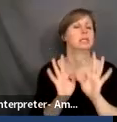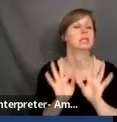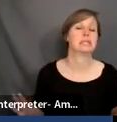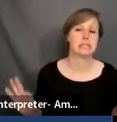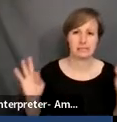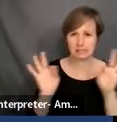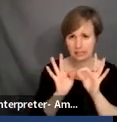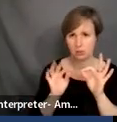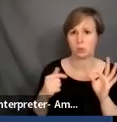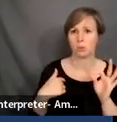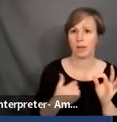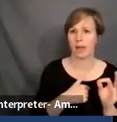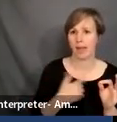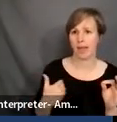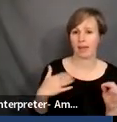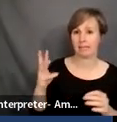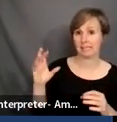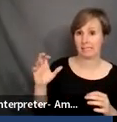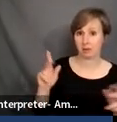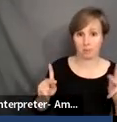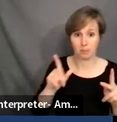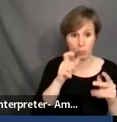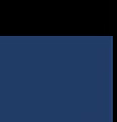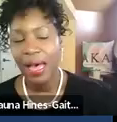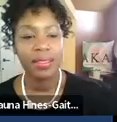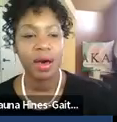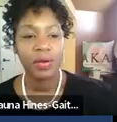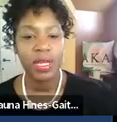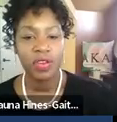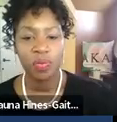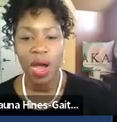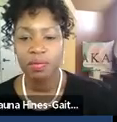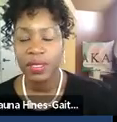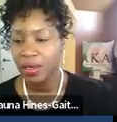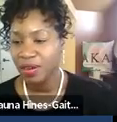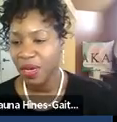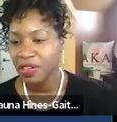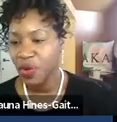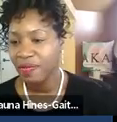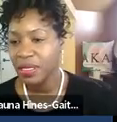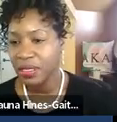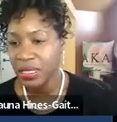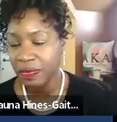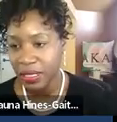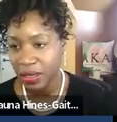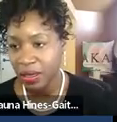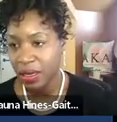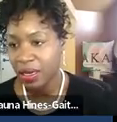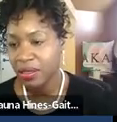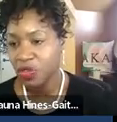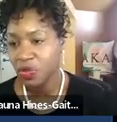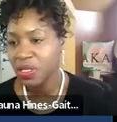the 600 people who are on this webinar. And my thought is that you're probably here because you have a sensitivity